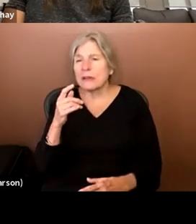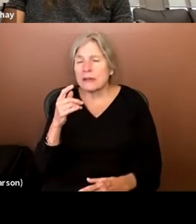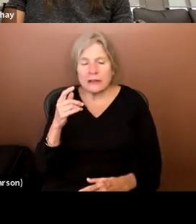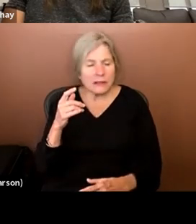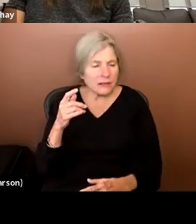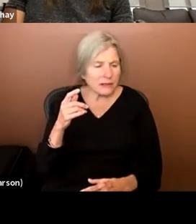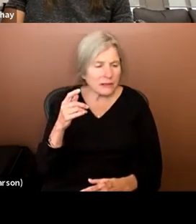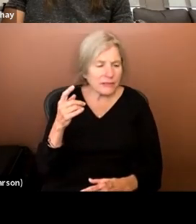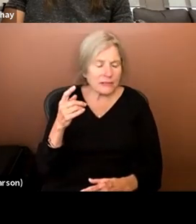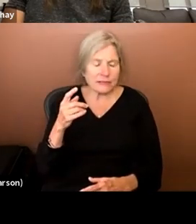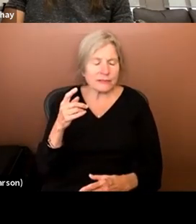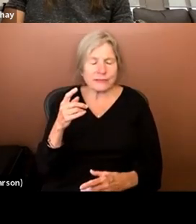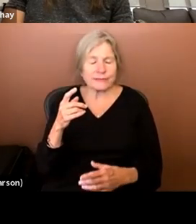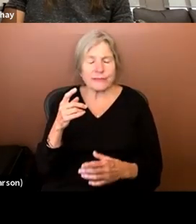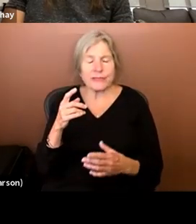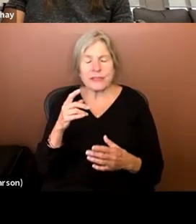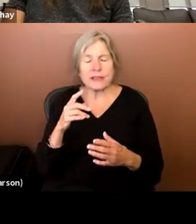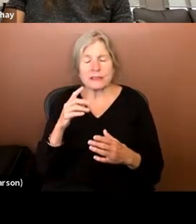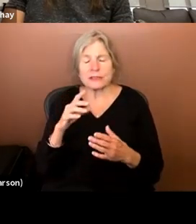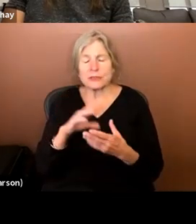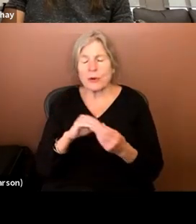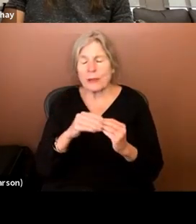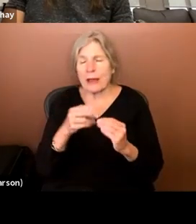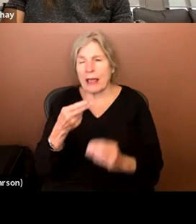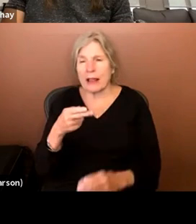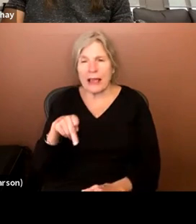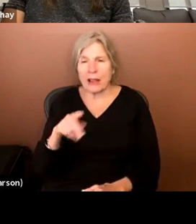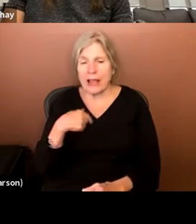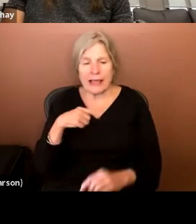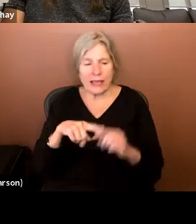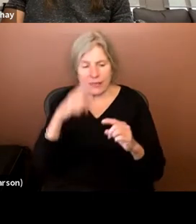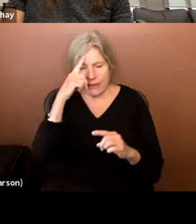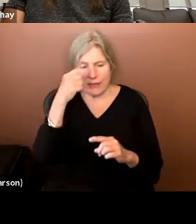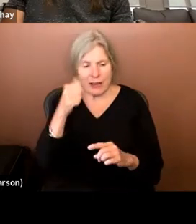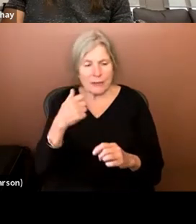Helen Keller, I, I don't, I don't really, I can't think of any myself.